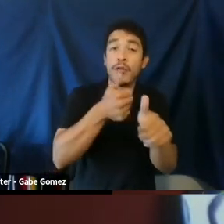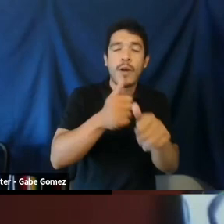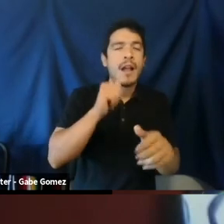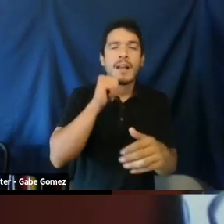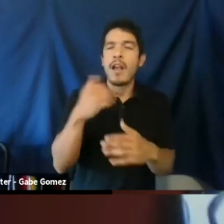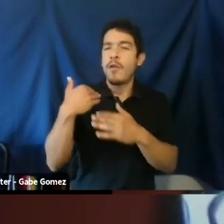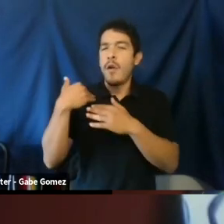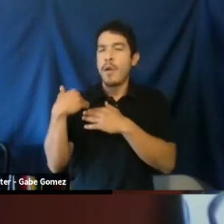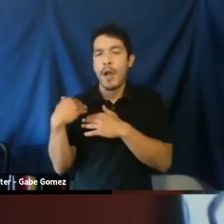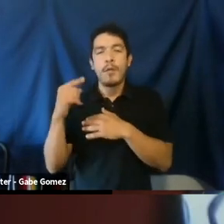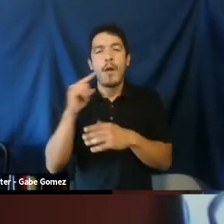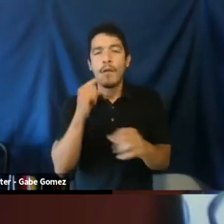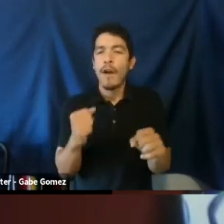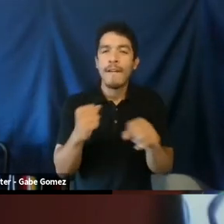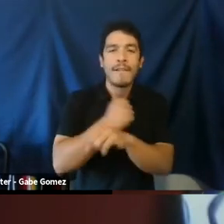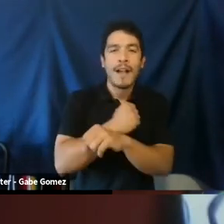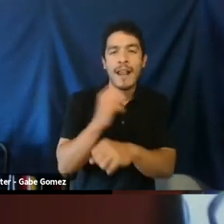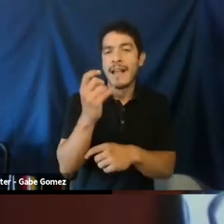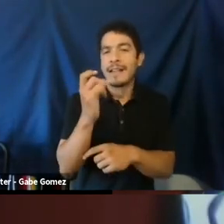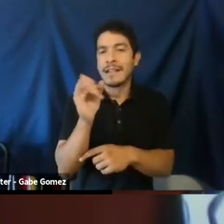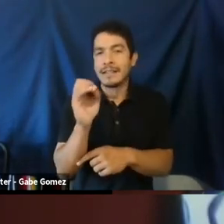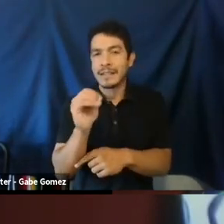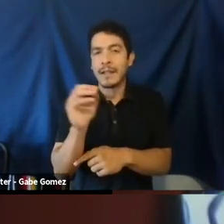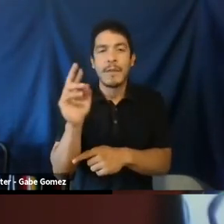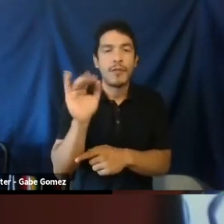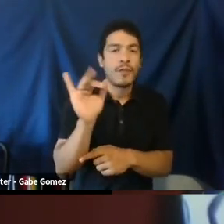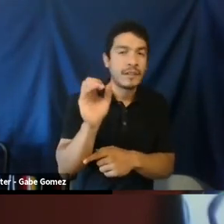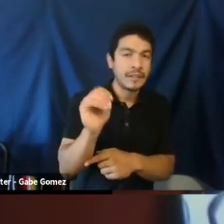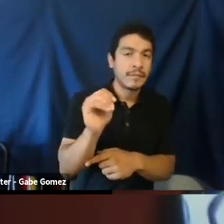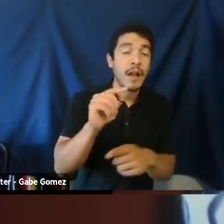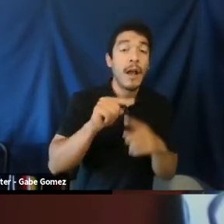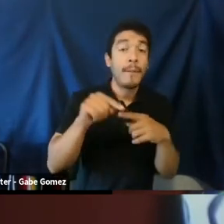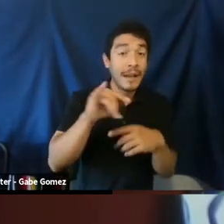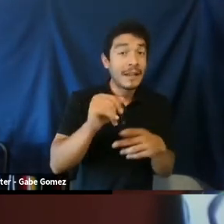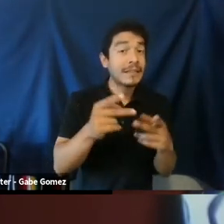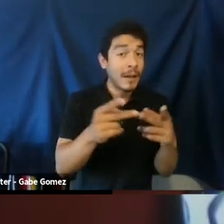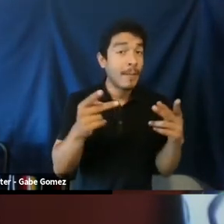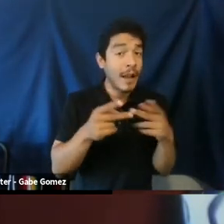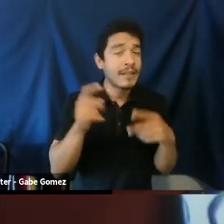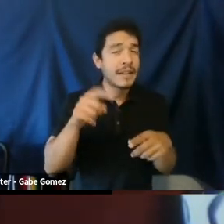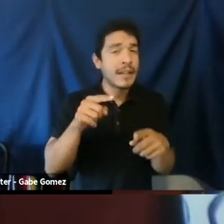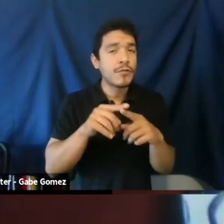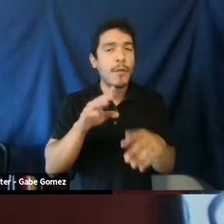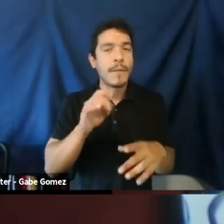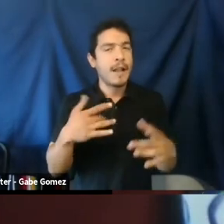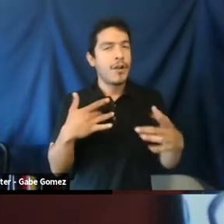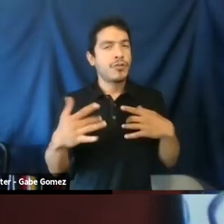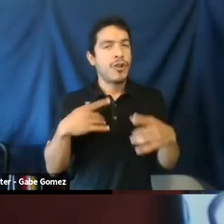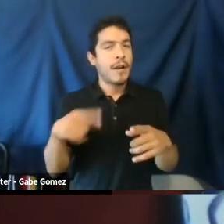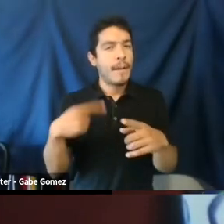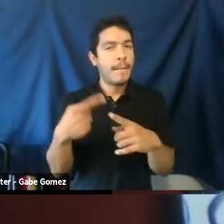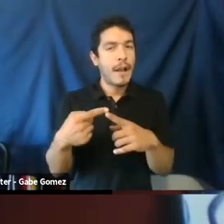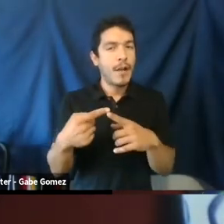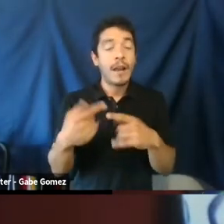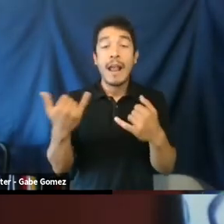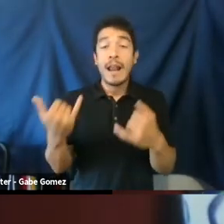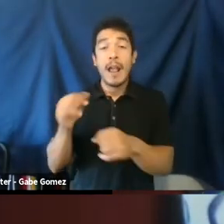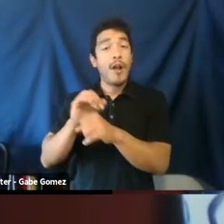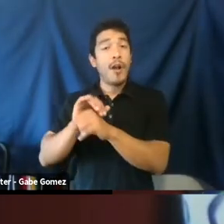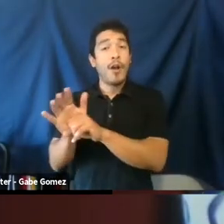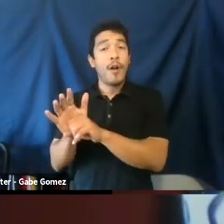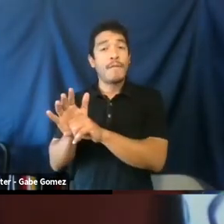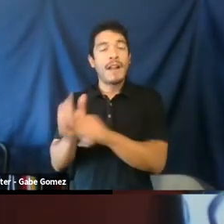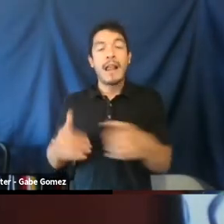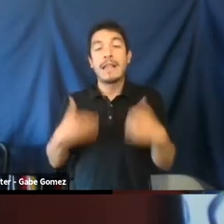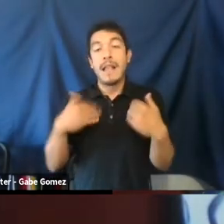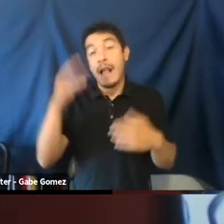contributes to lots of things. It's not on its own responsible for violence and sexism and racism, but it is a space that we need to be concerned about.